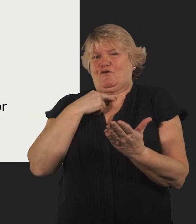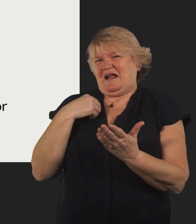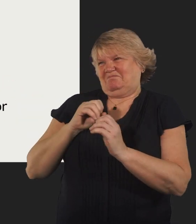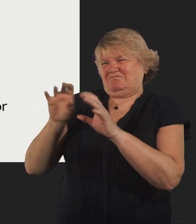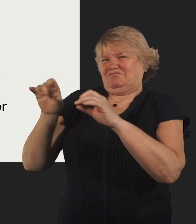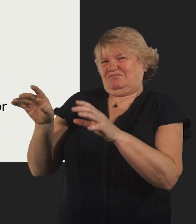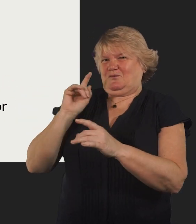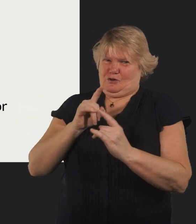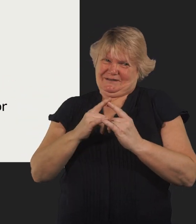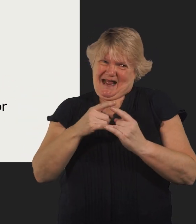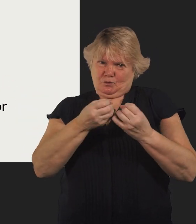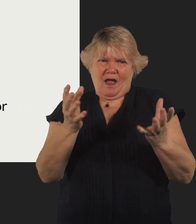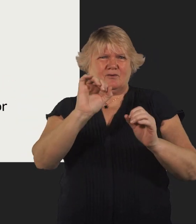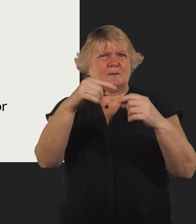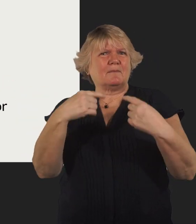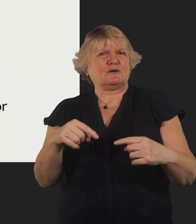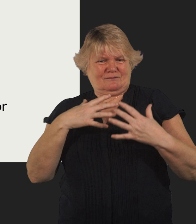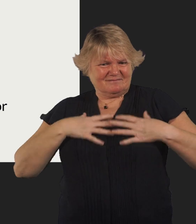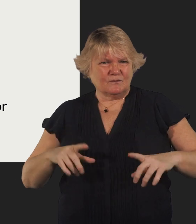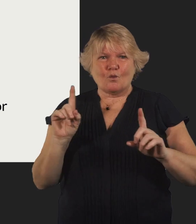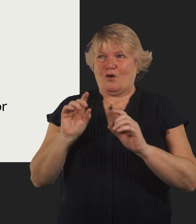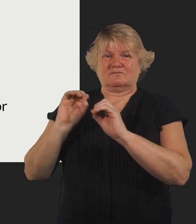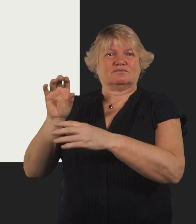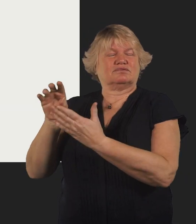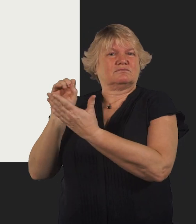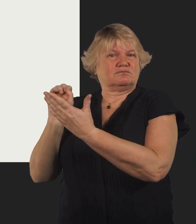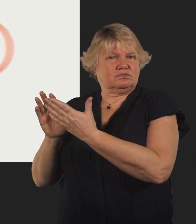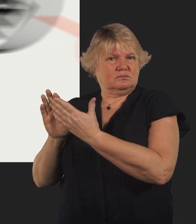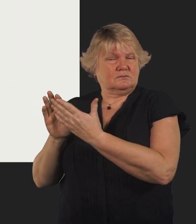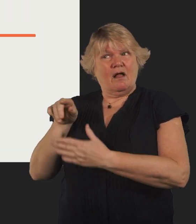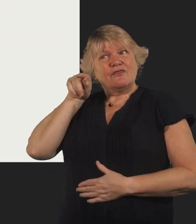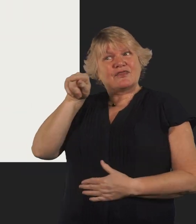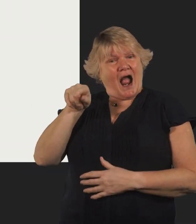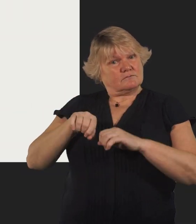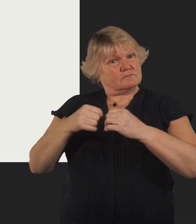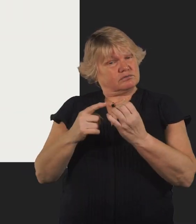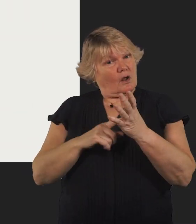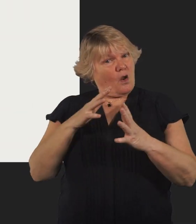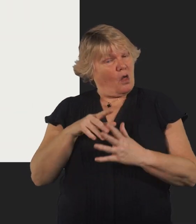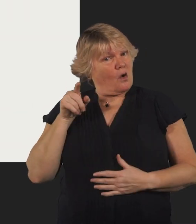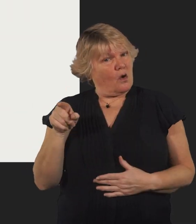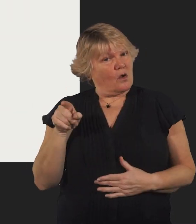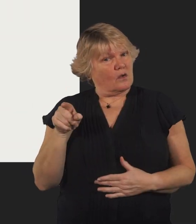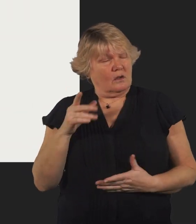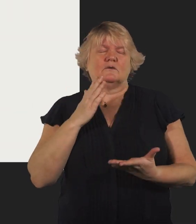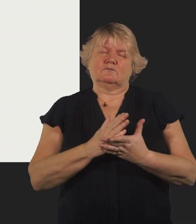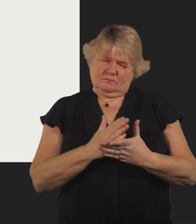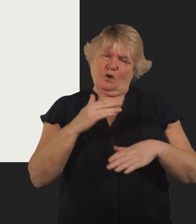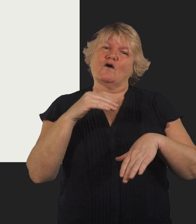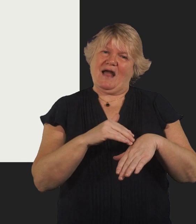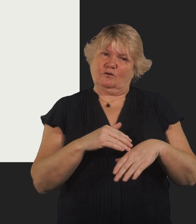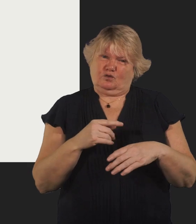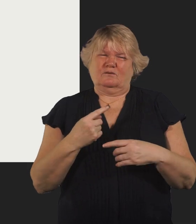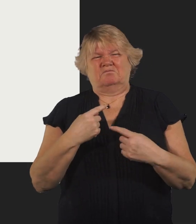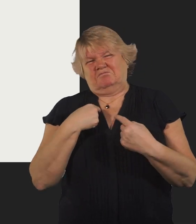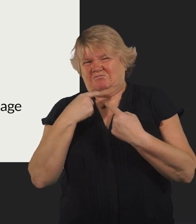threatening to share private sexual images without consent is it against the law it is